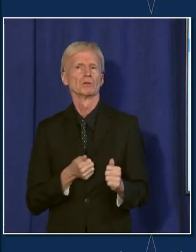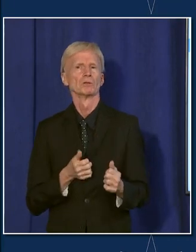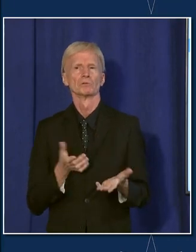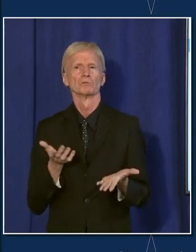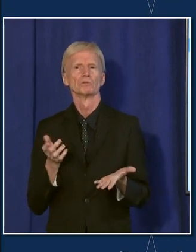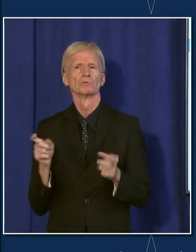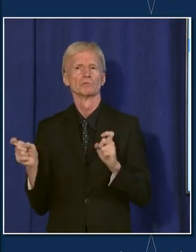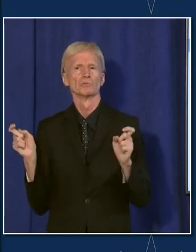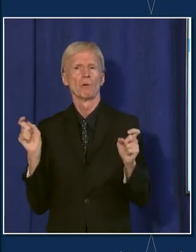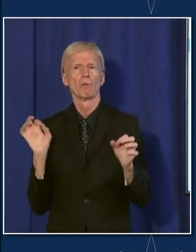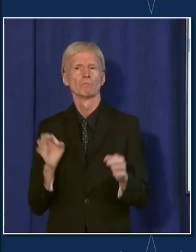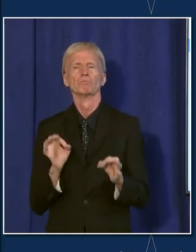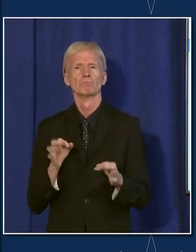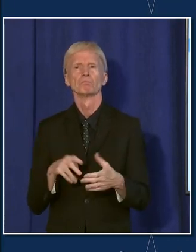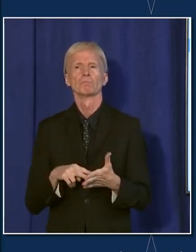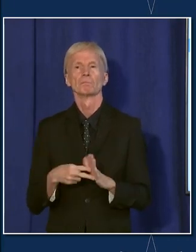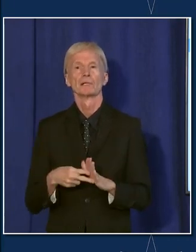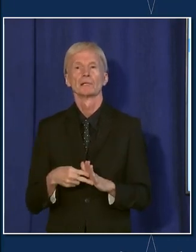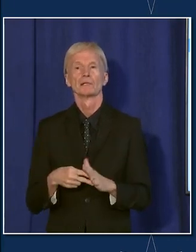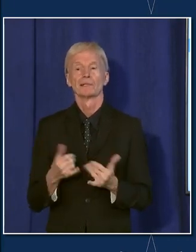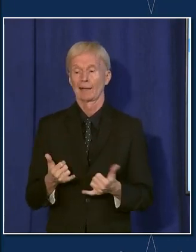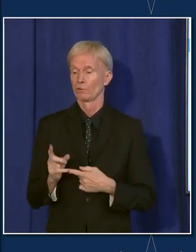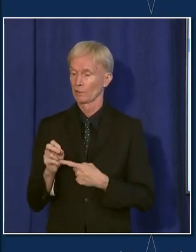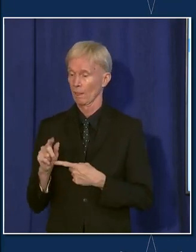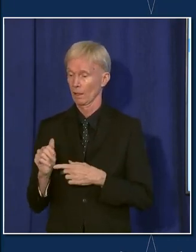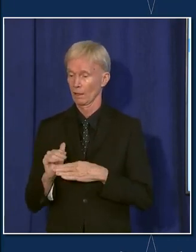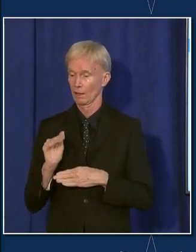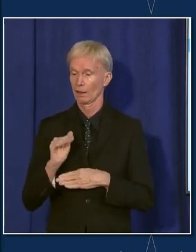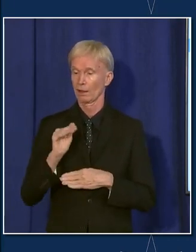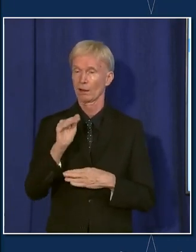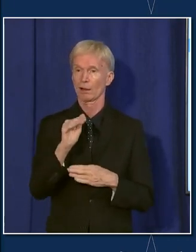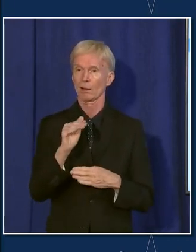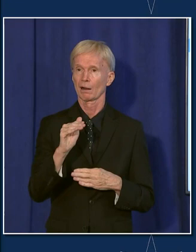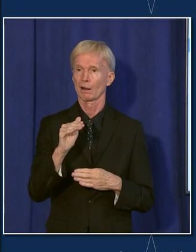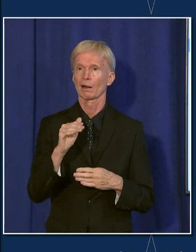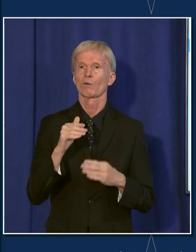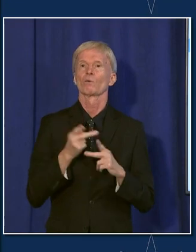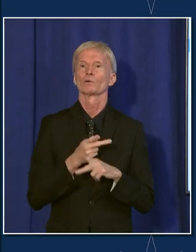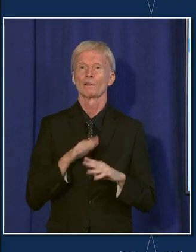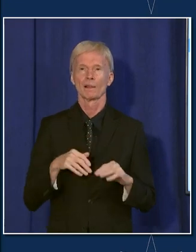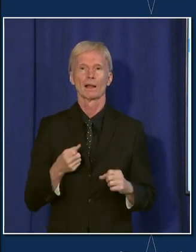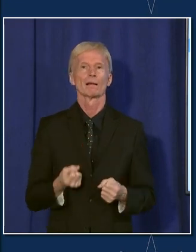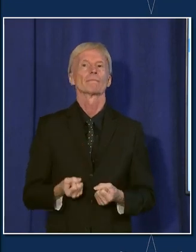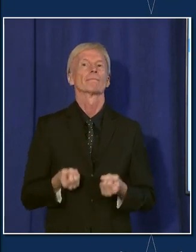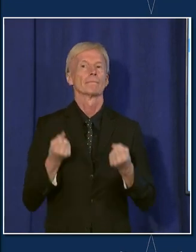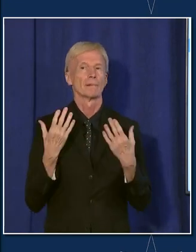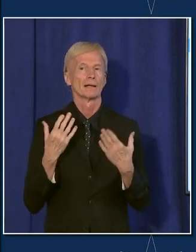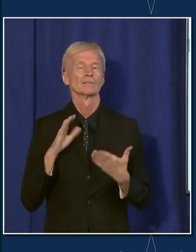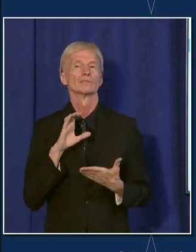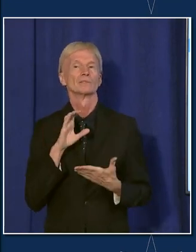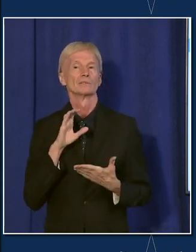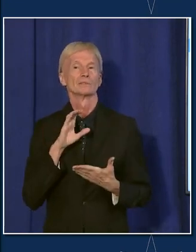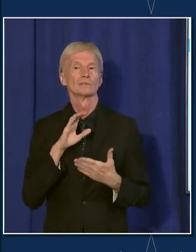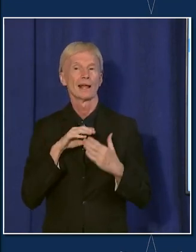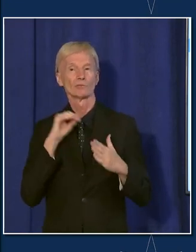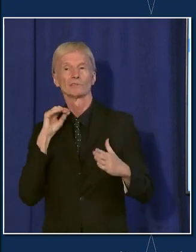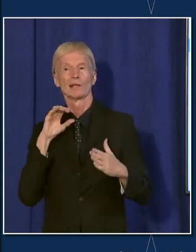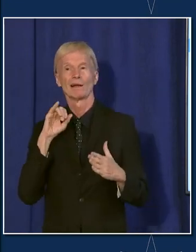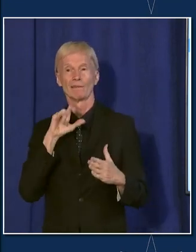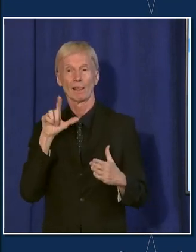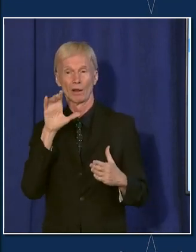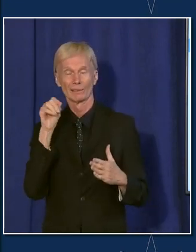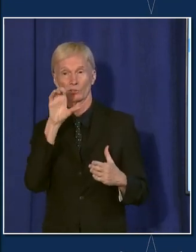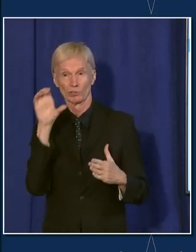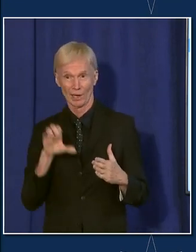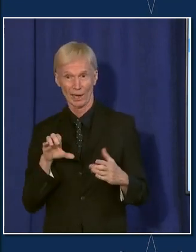so being a little later to this Delta surge than a lot of the country was, which is really quite a bit less vaccinated than Chicago is. And so